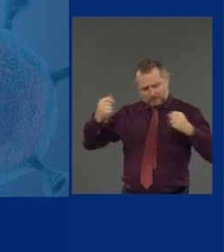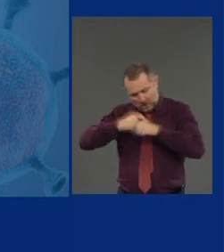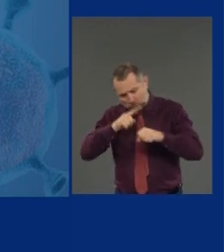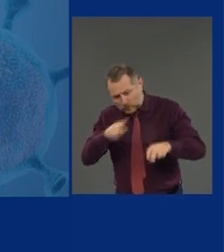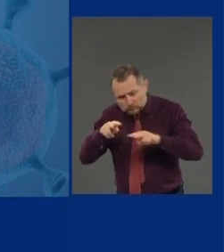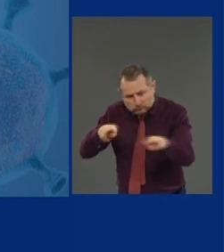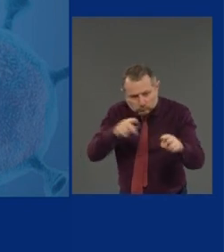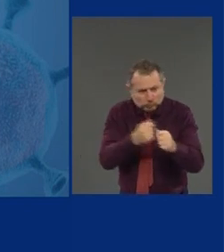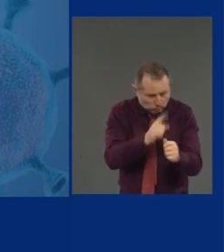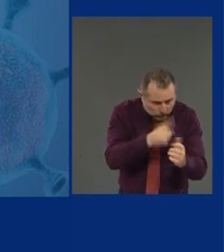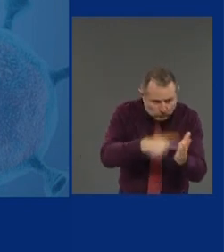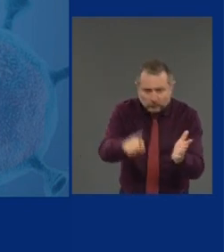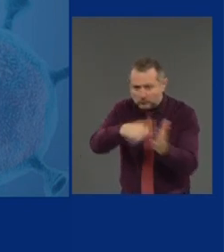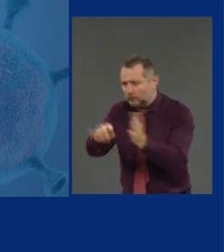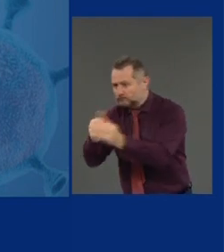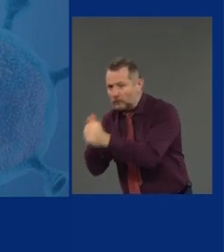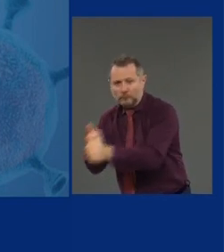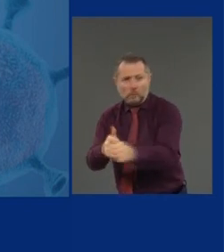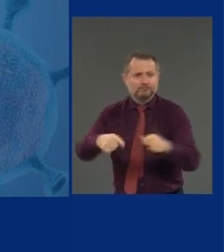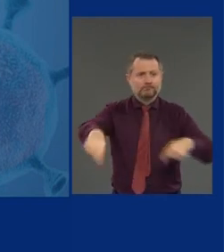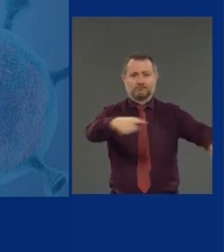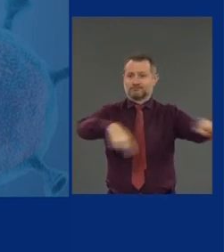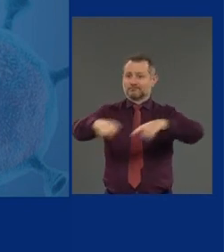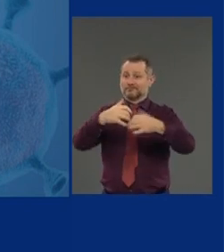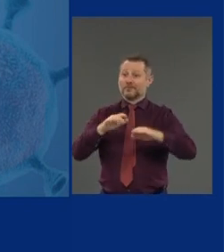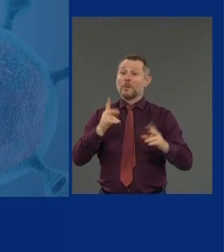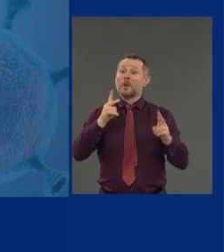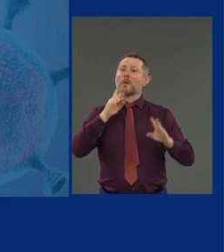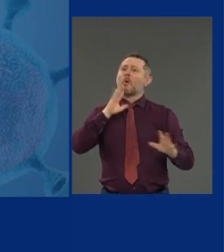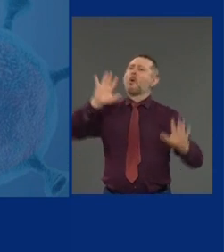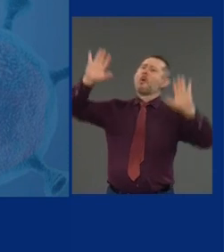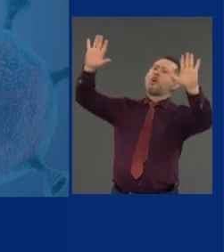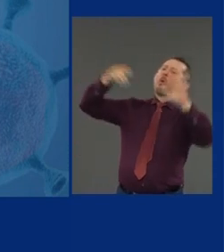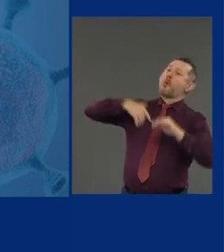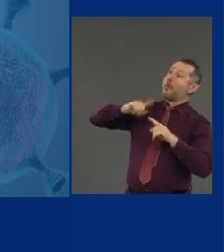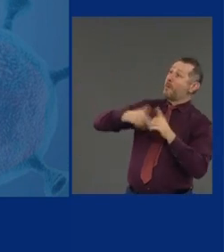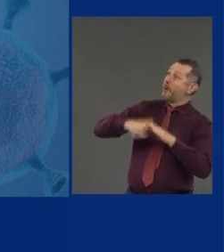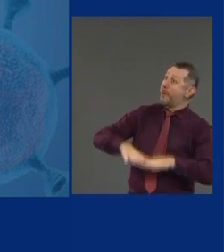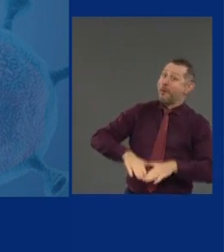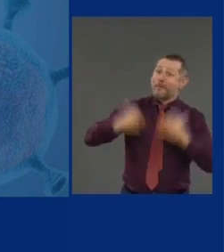Well, we're reopening. We're out of the woods. Everything is fine. No.